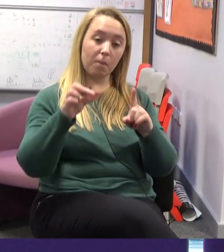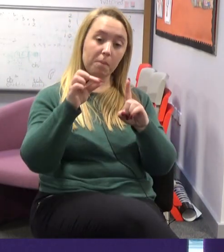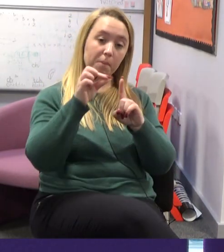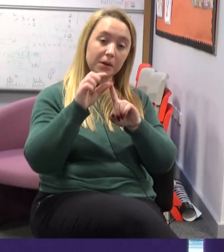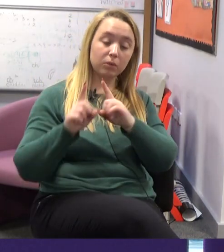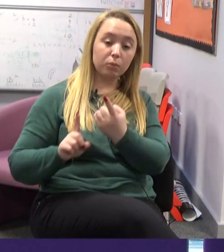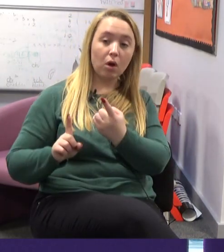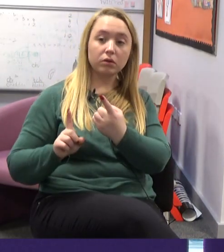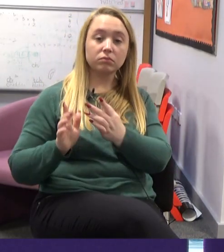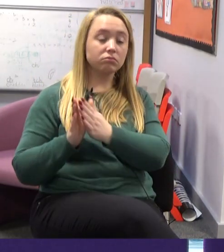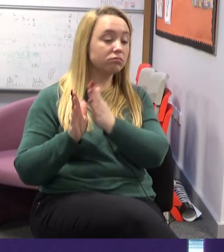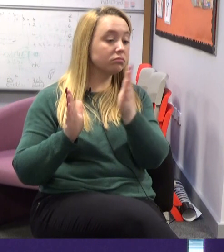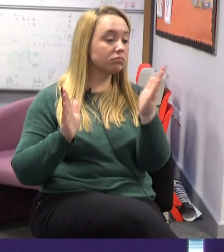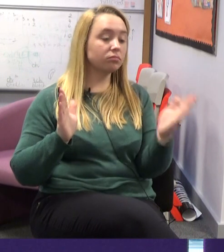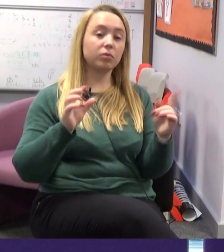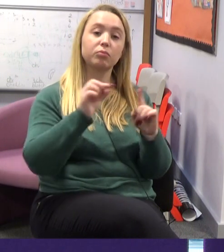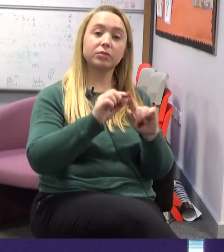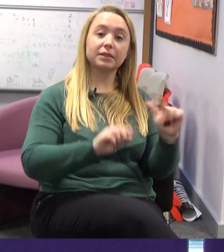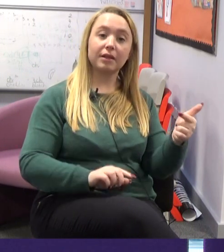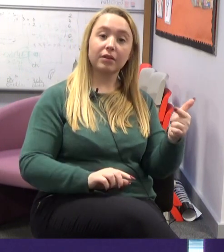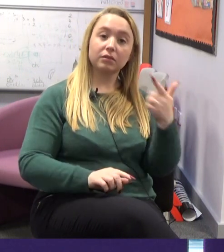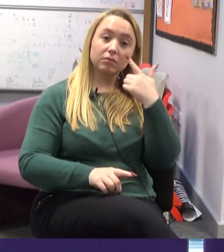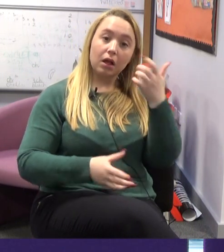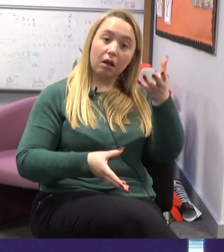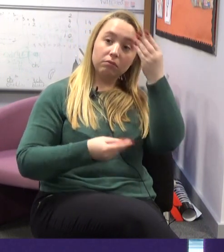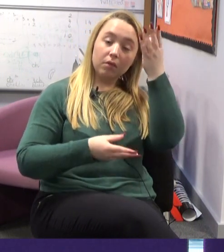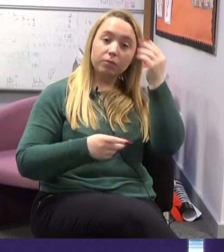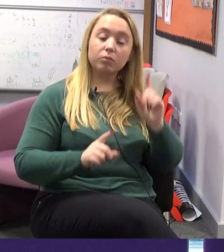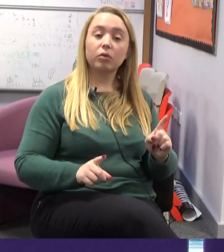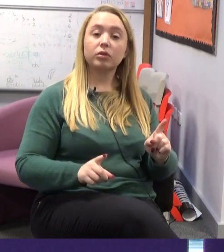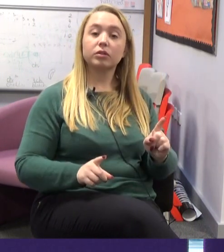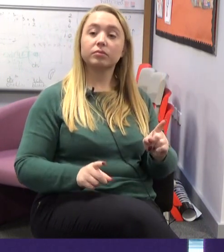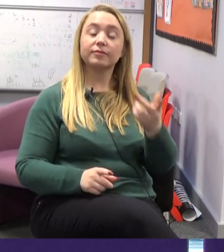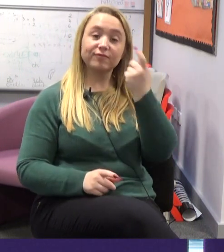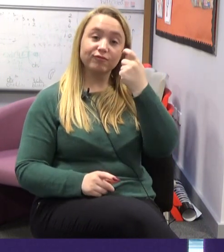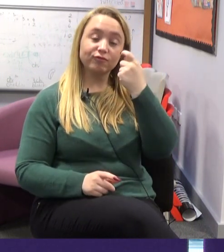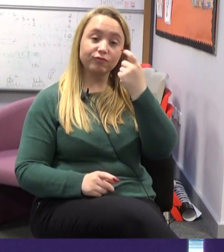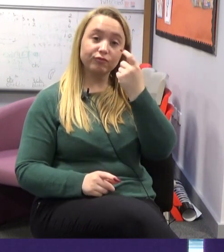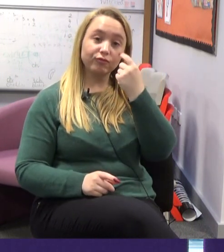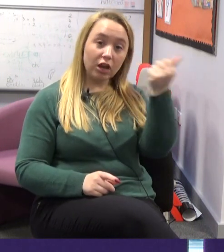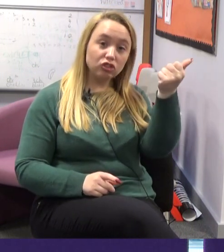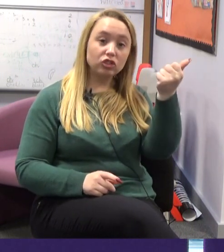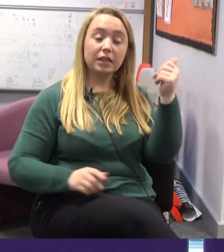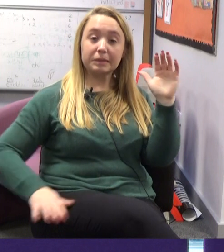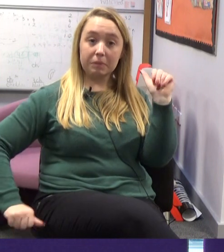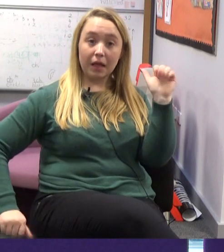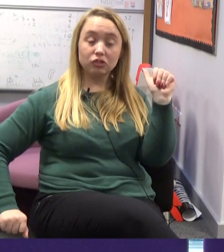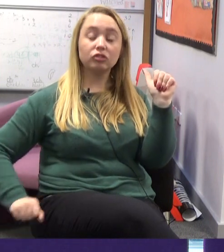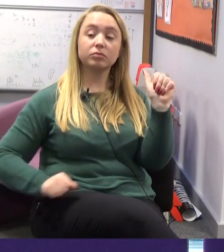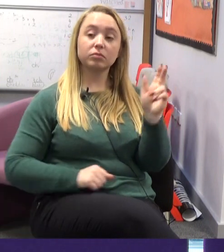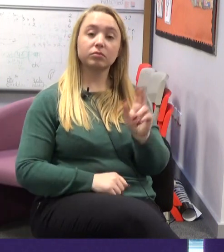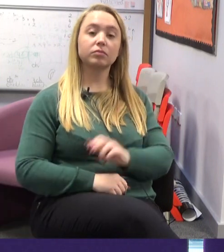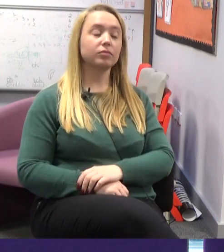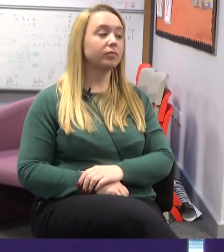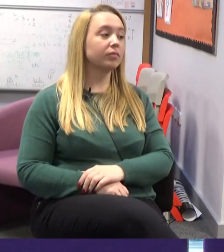Throughout the school there is French and Spanish across Moorfoot.